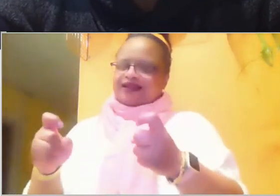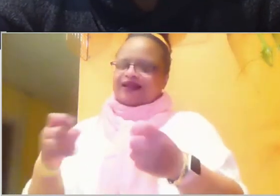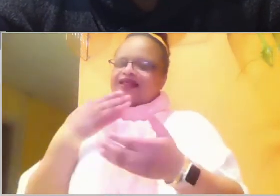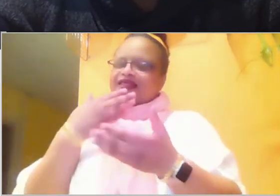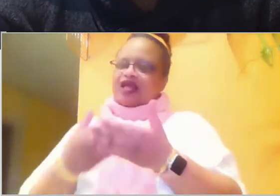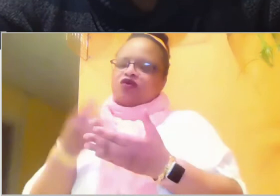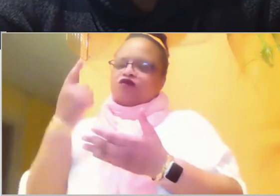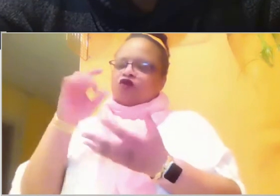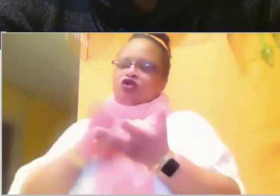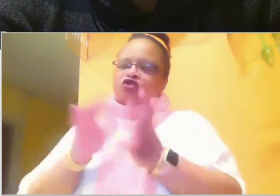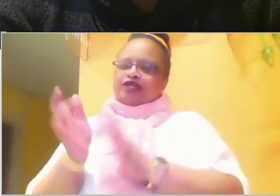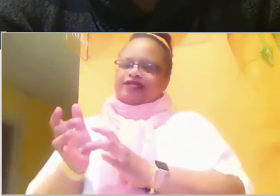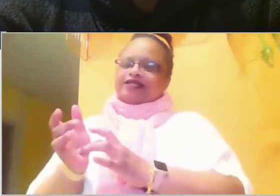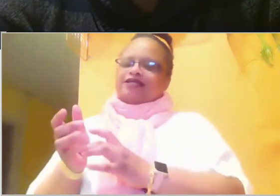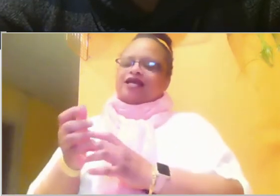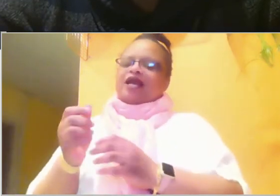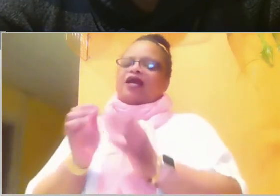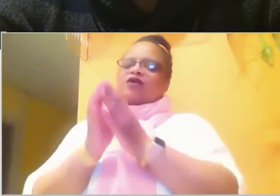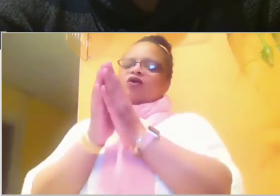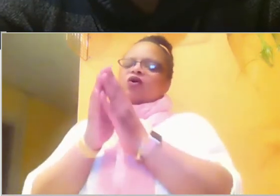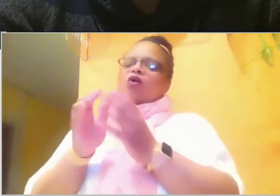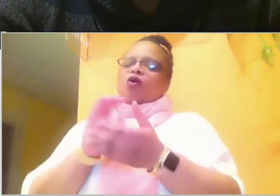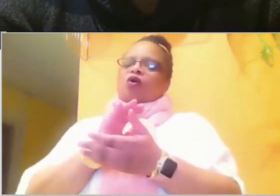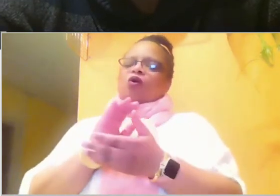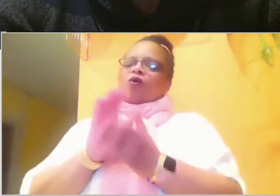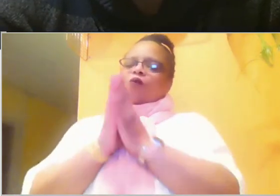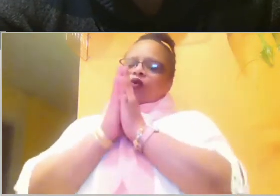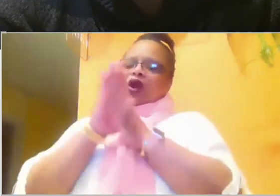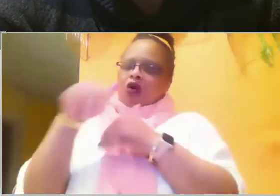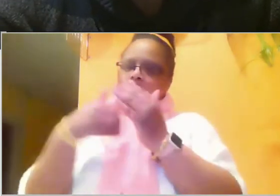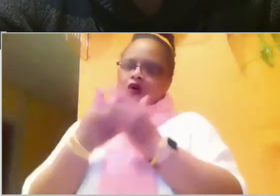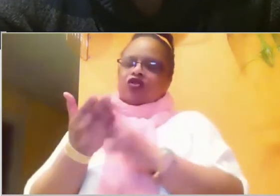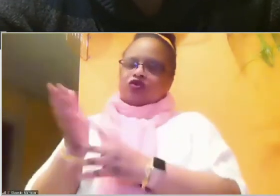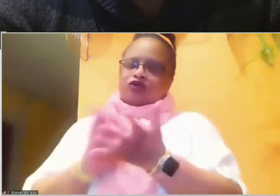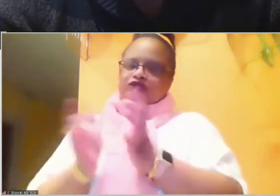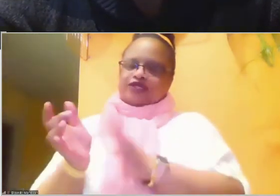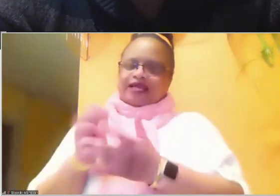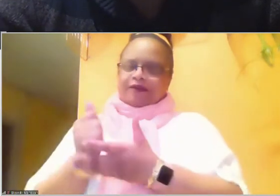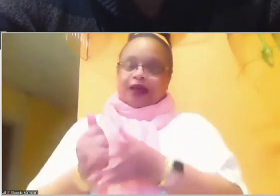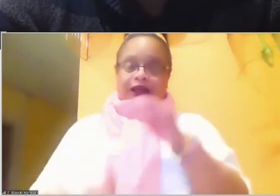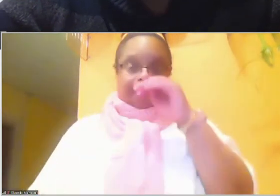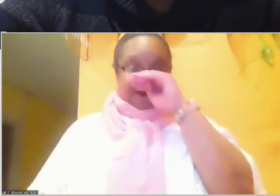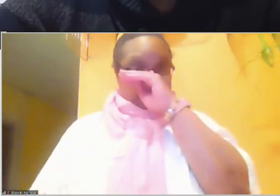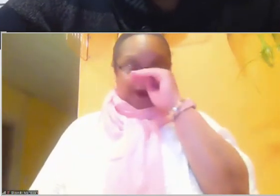for a blessed week and ask all this in his wonderful and mighty name. Amen.